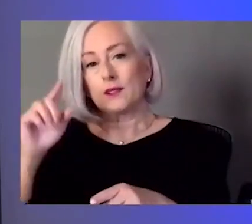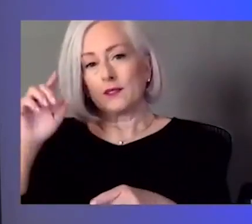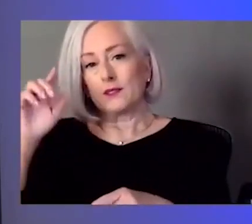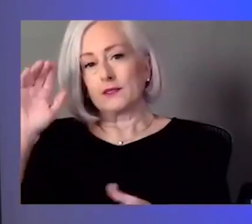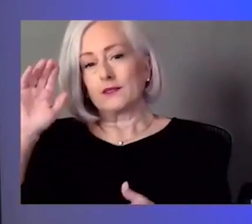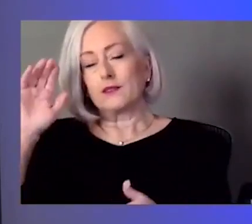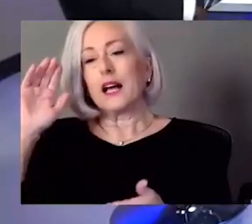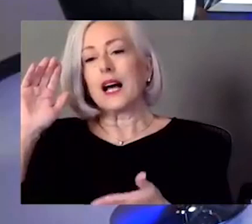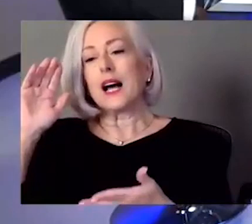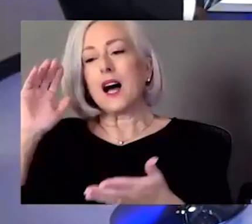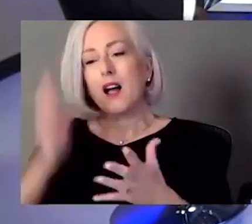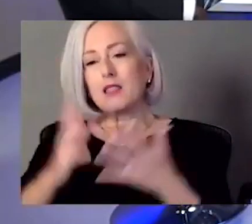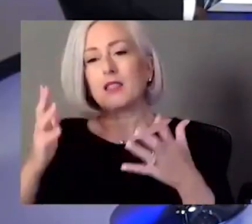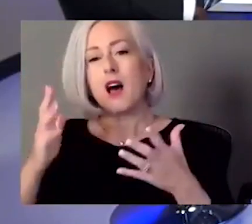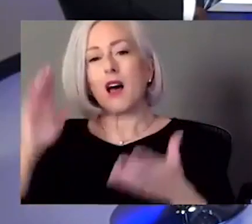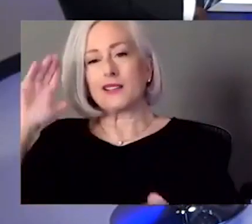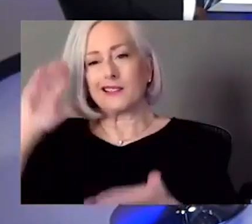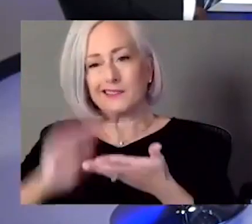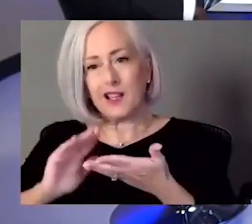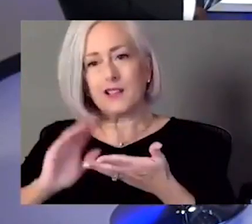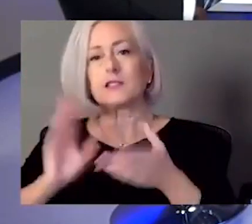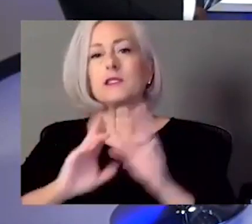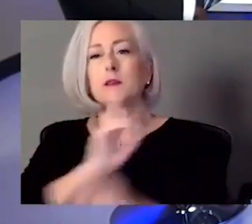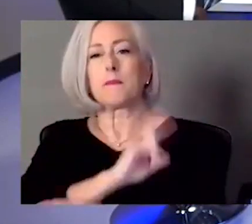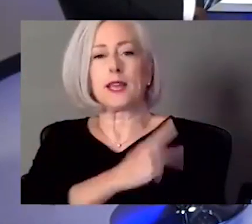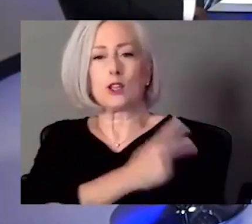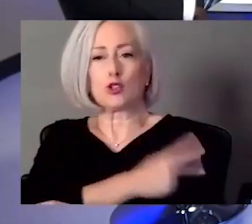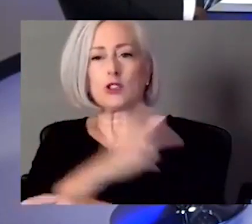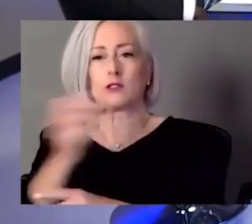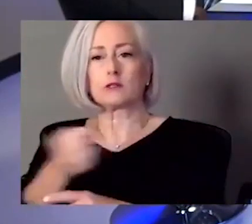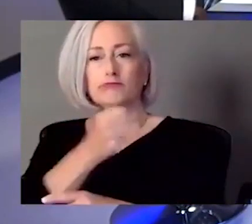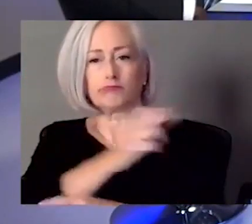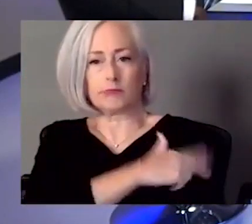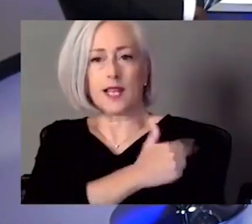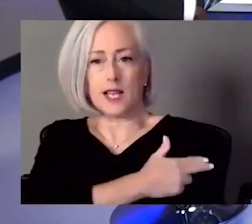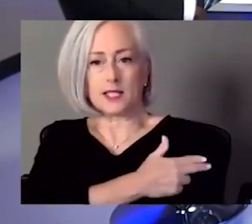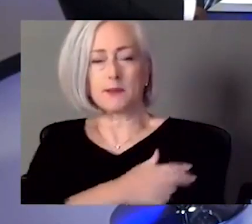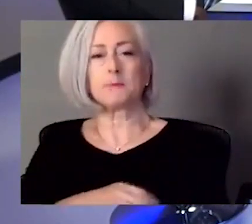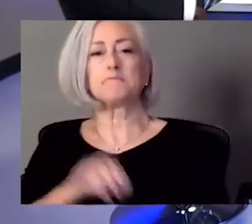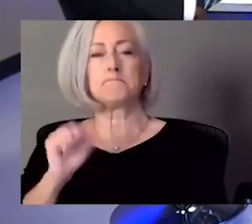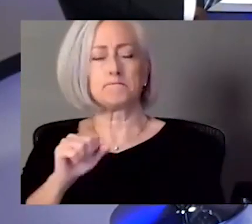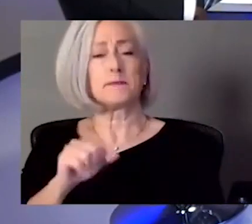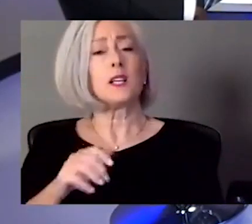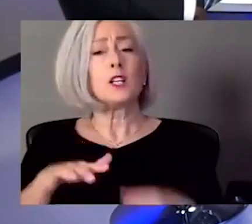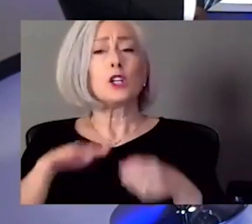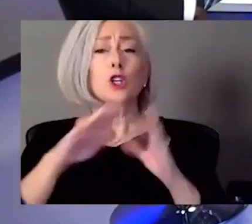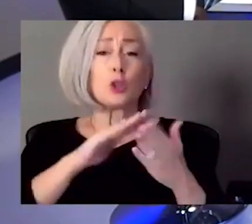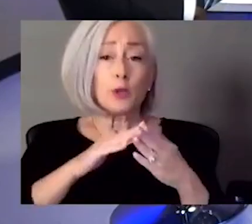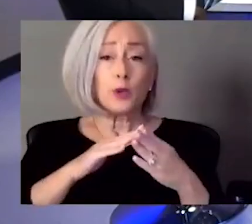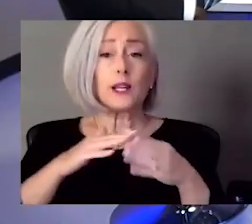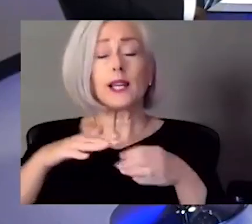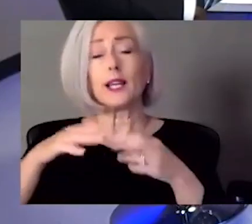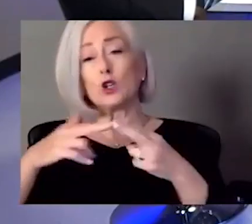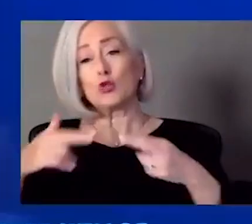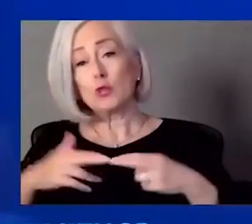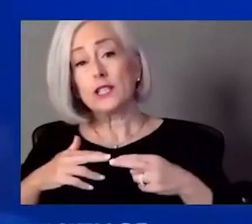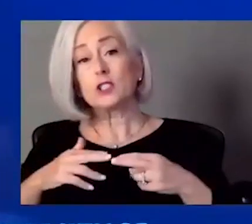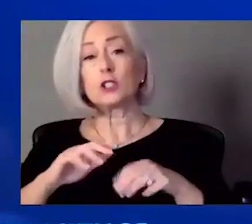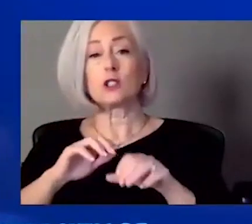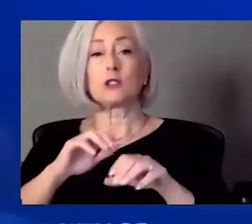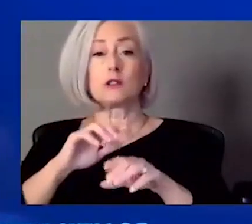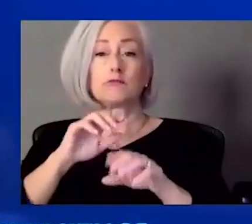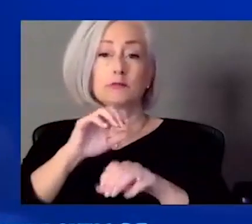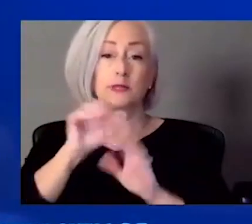hospital. Yeah. And I think it's important to know that on a community or regional or, uh, state or national level, it's important to